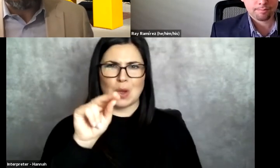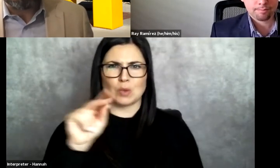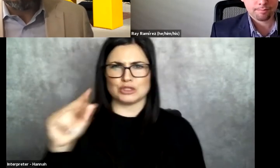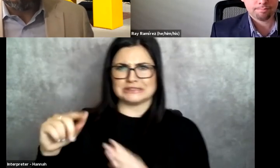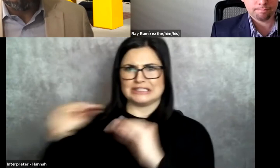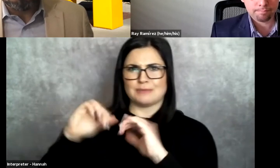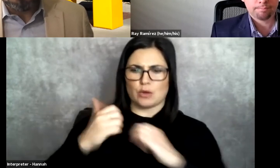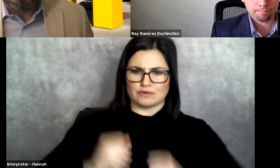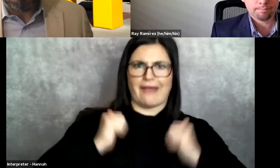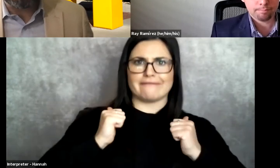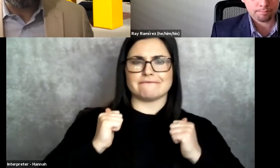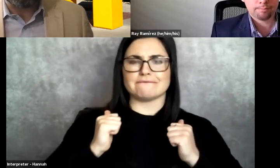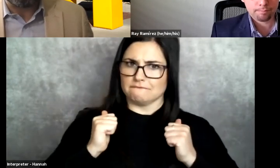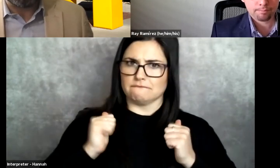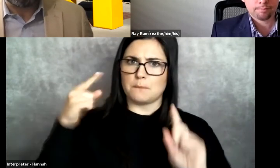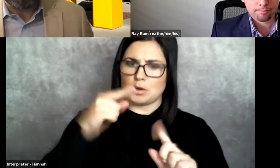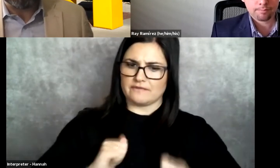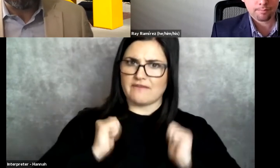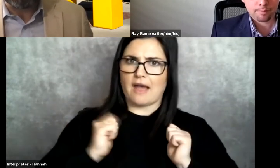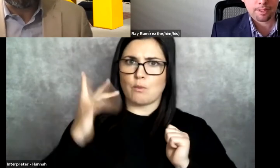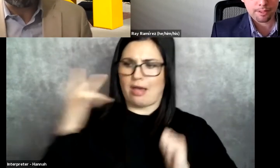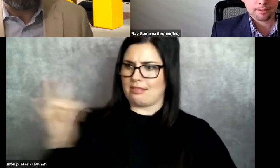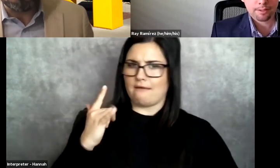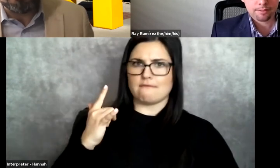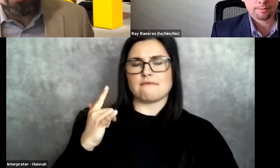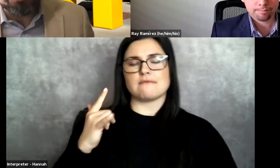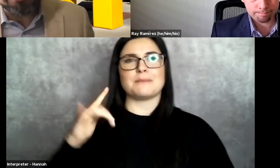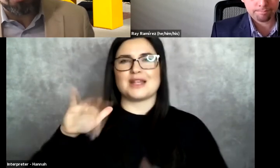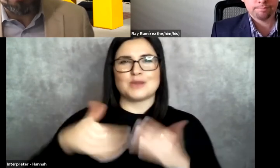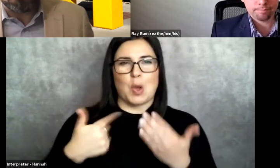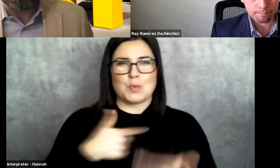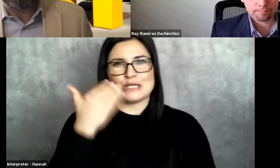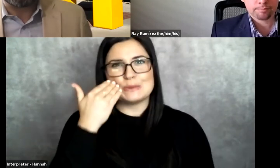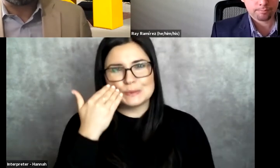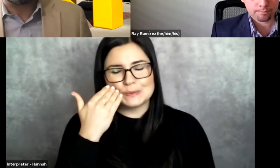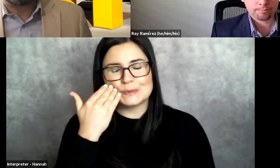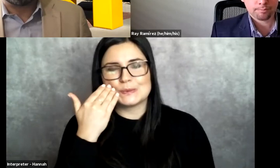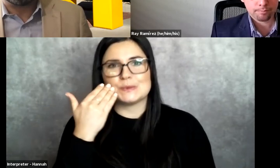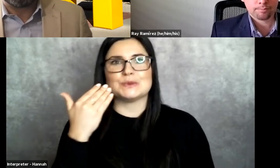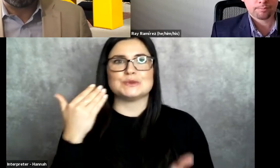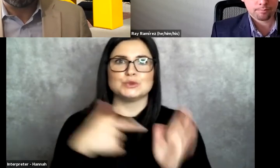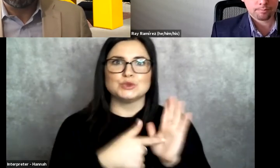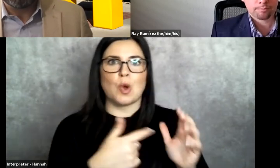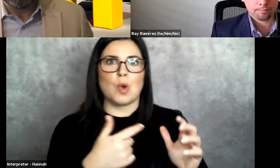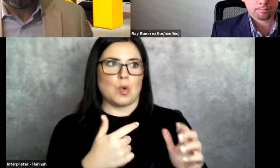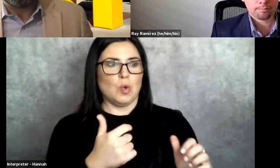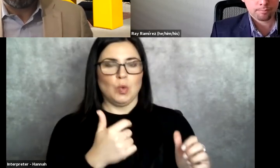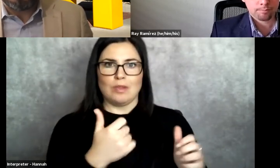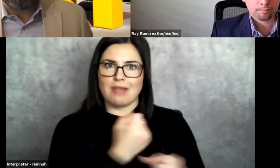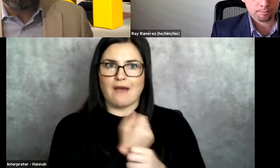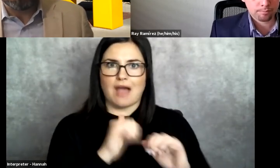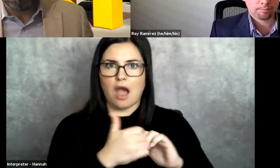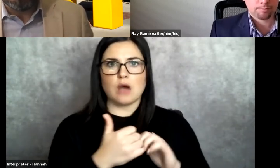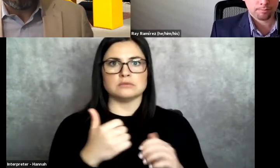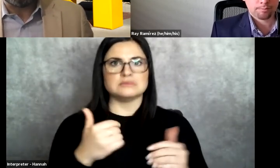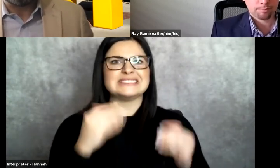to survive. And that was coming from a place of love. But that's all we knew. That's how we knew how to express our love, right? And